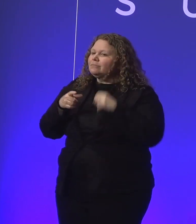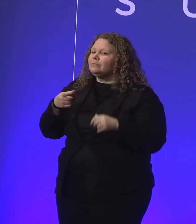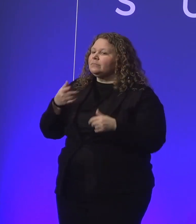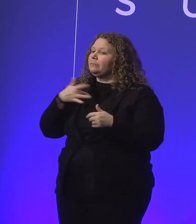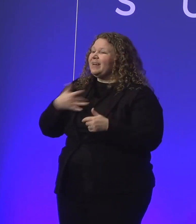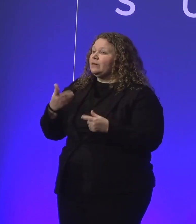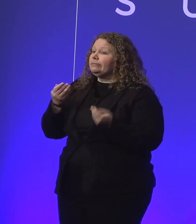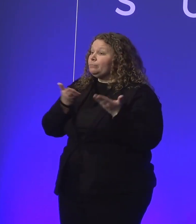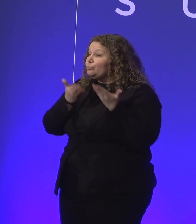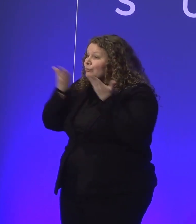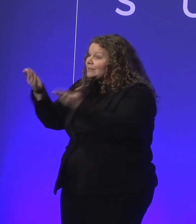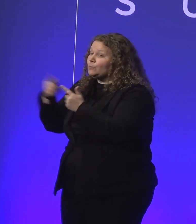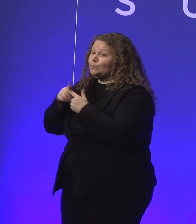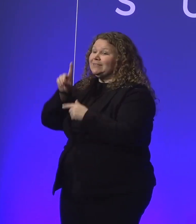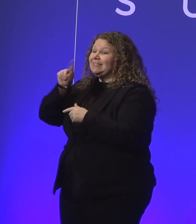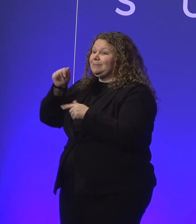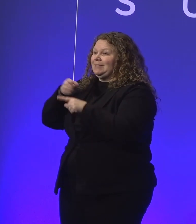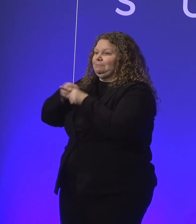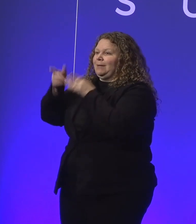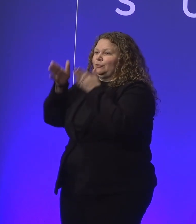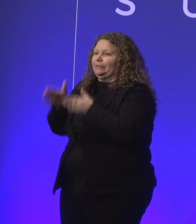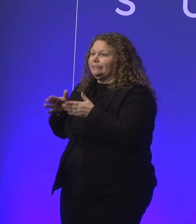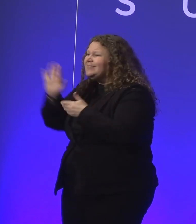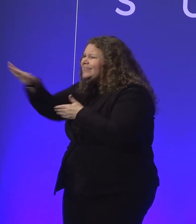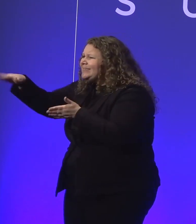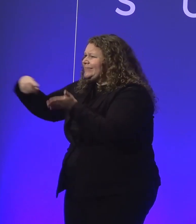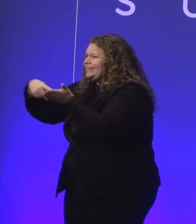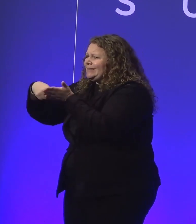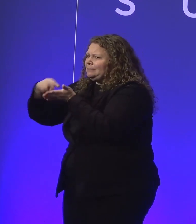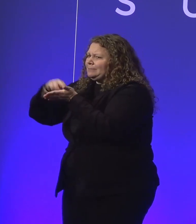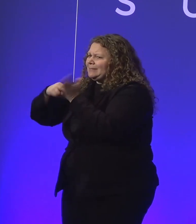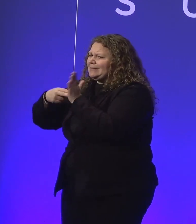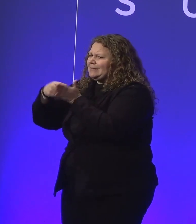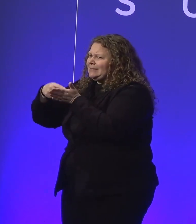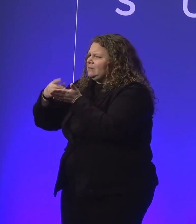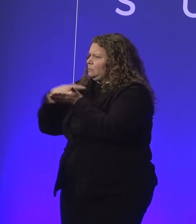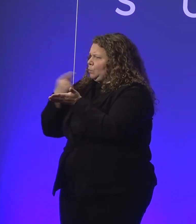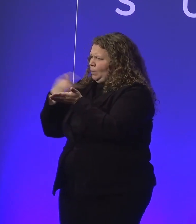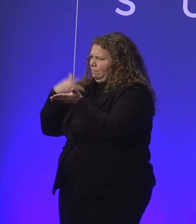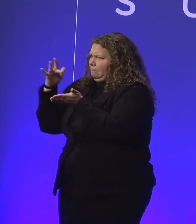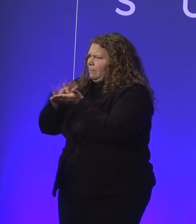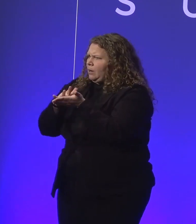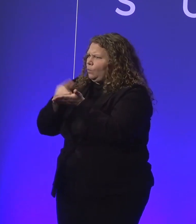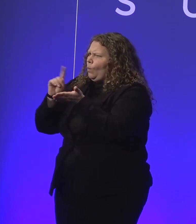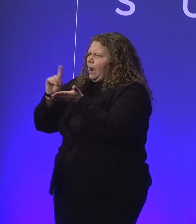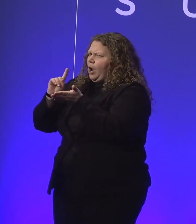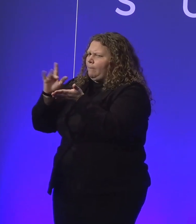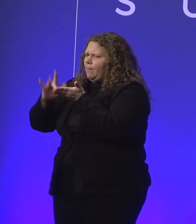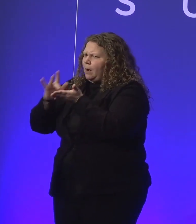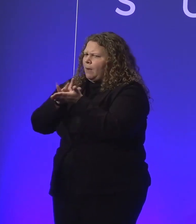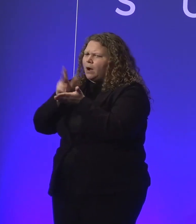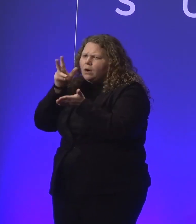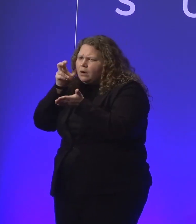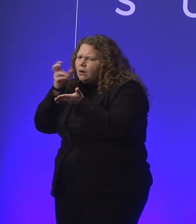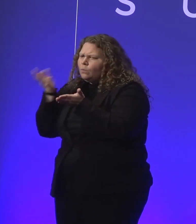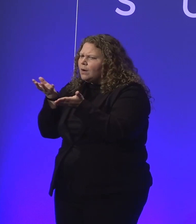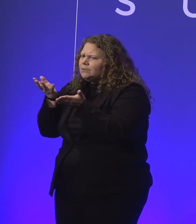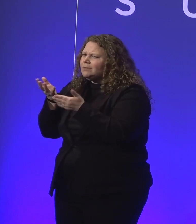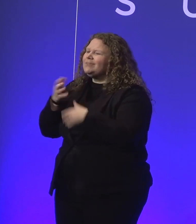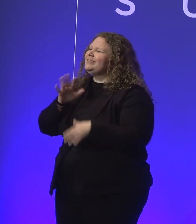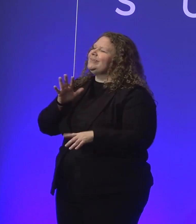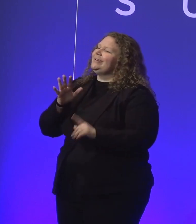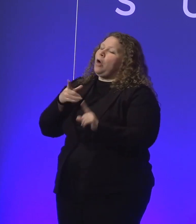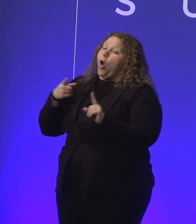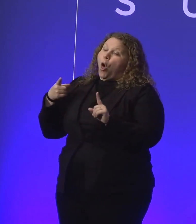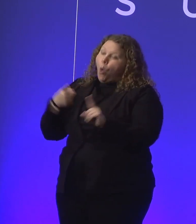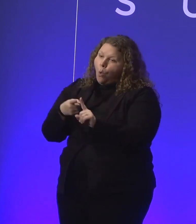wants at that point is like, tell me which buttons to press. So there's a piece here about building the confidence and kind of putting